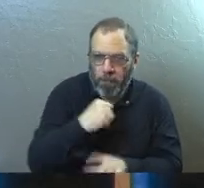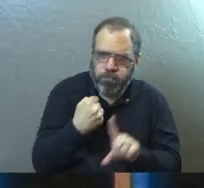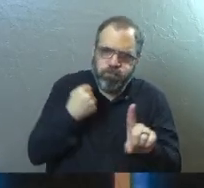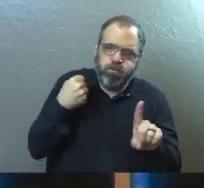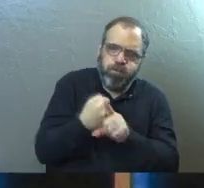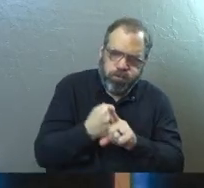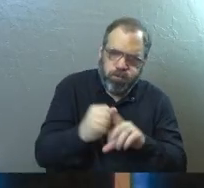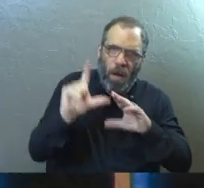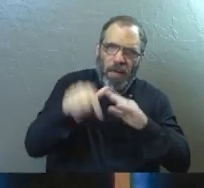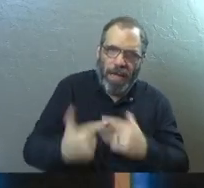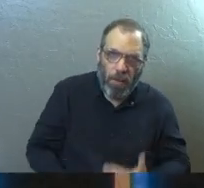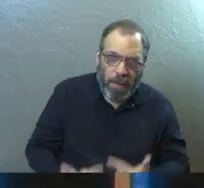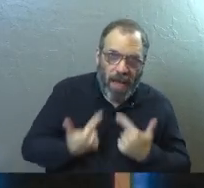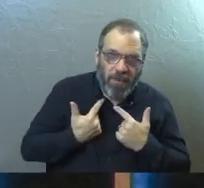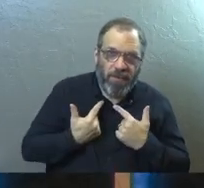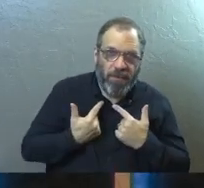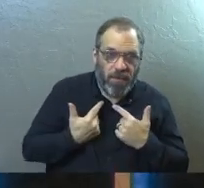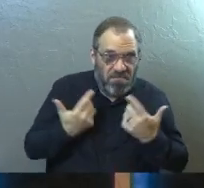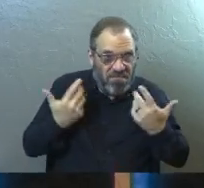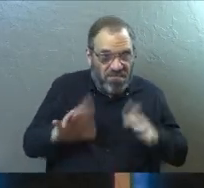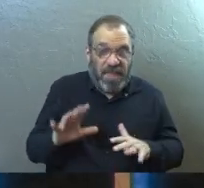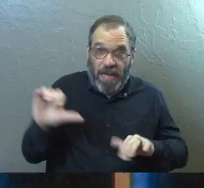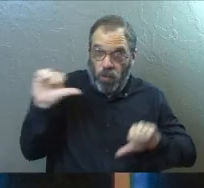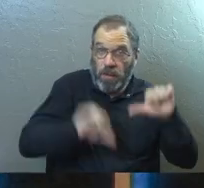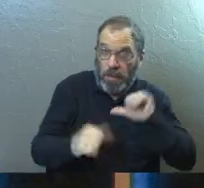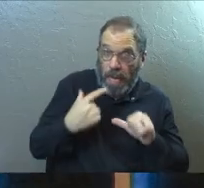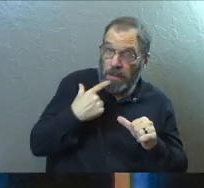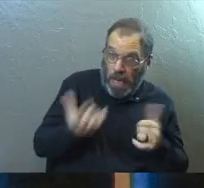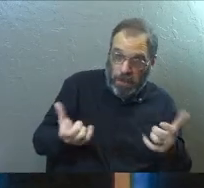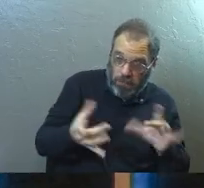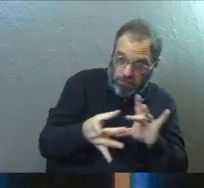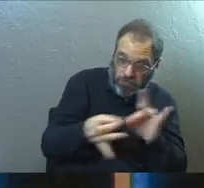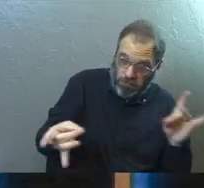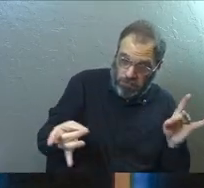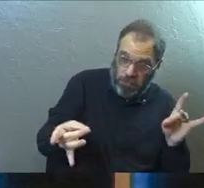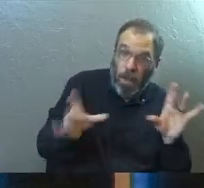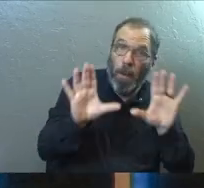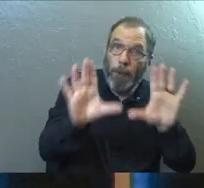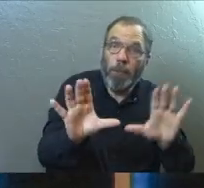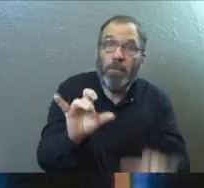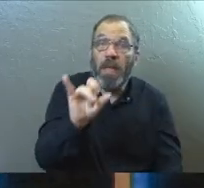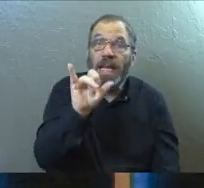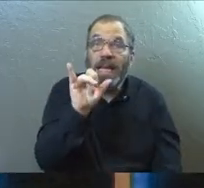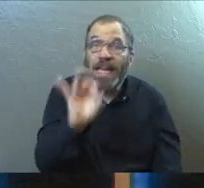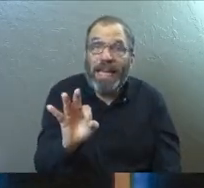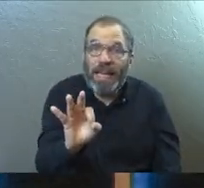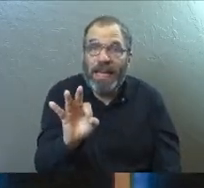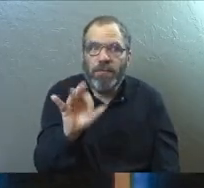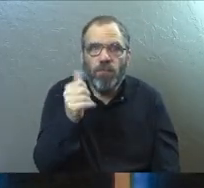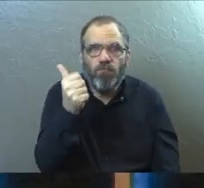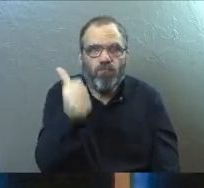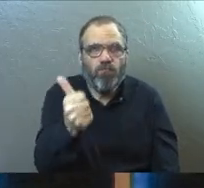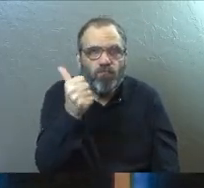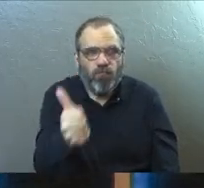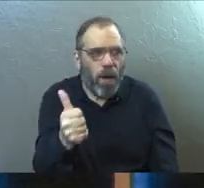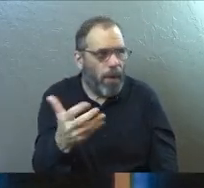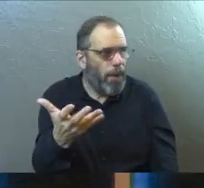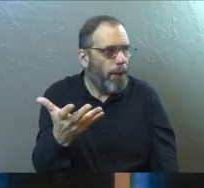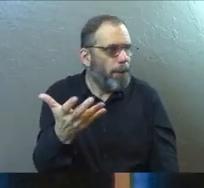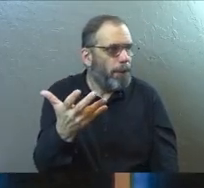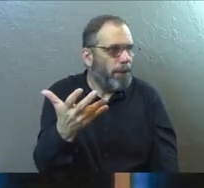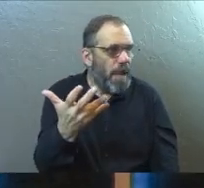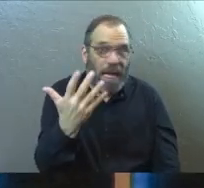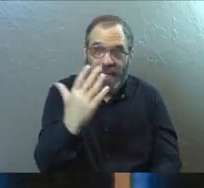impacts later on. That's all the science is saying. And so if you subject yourself, like